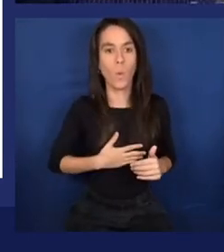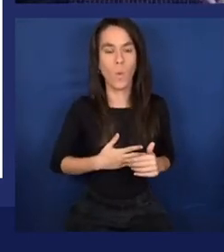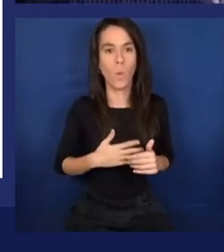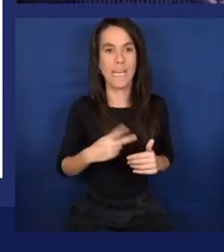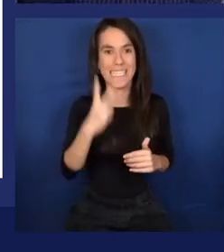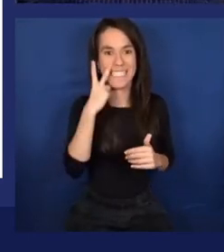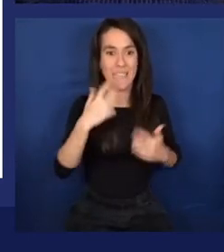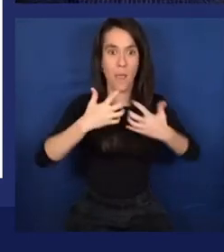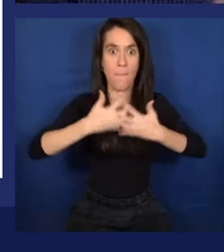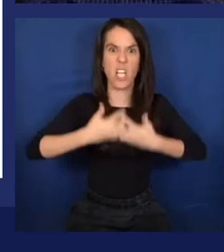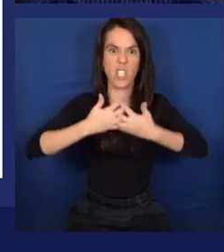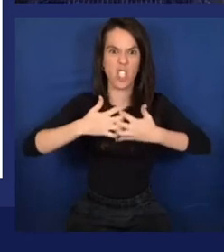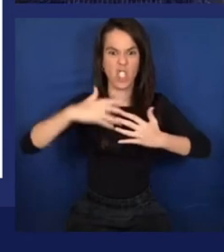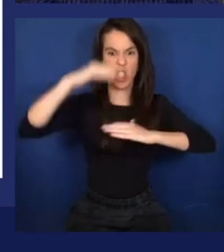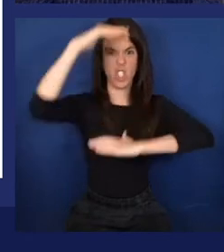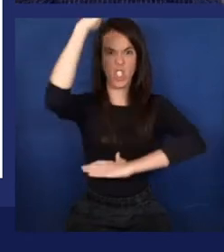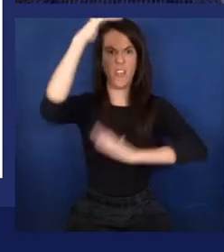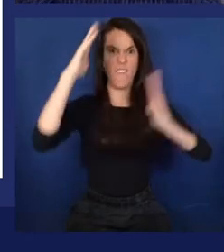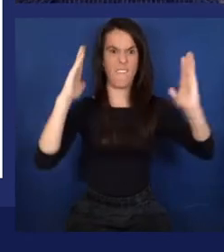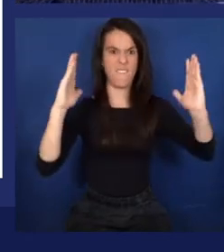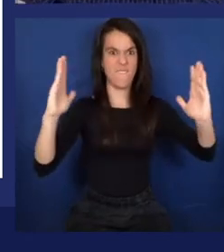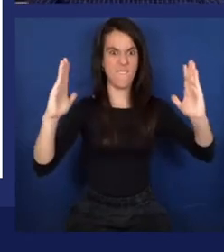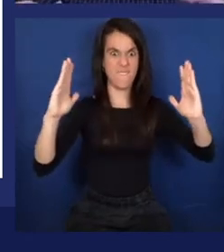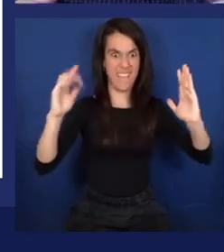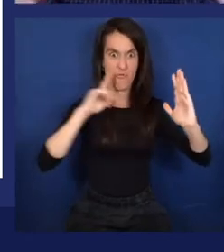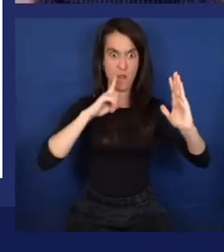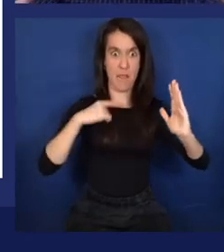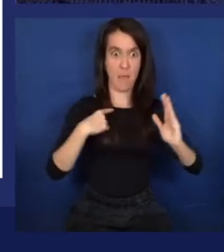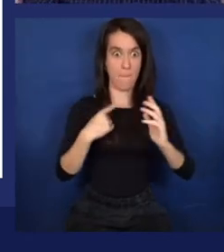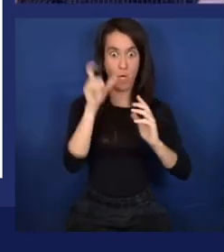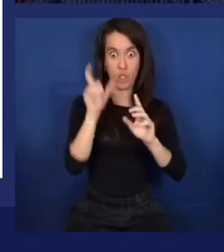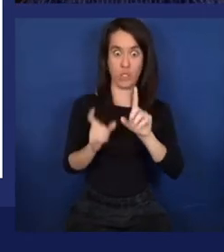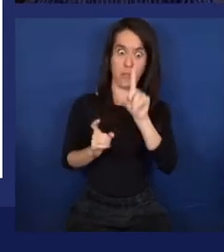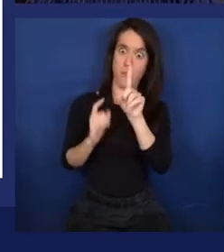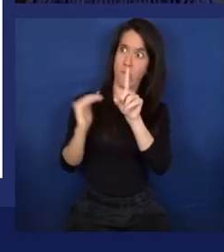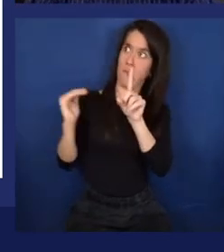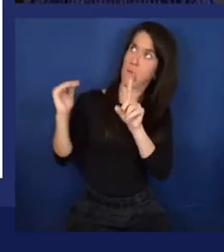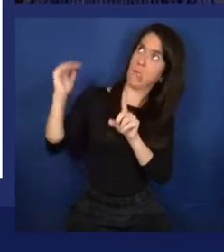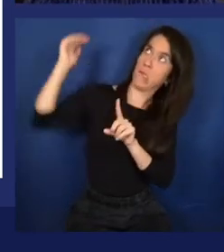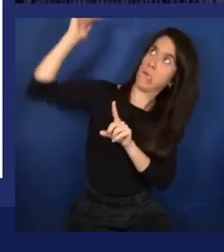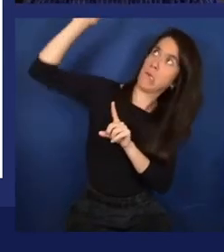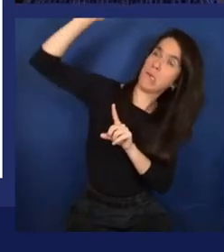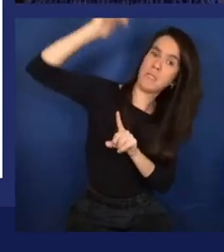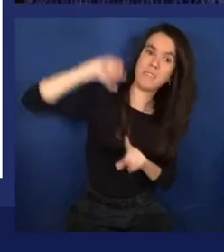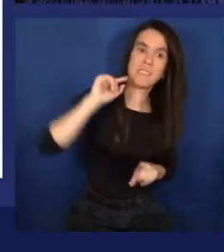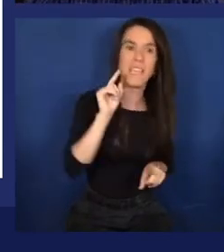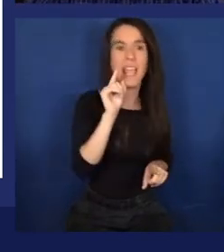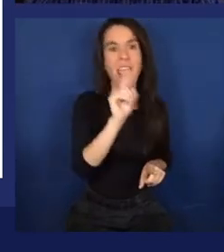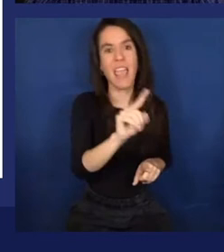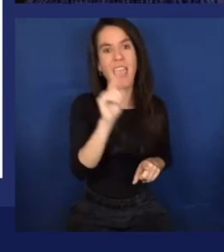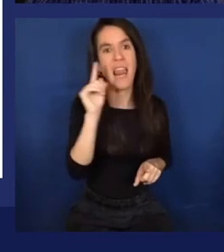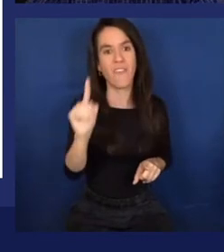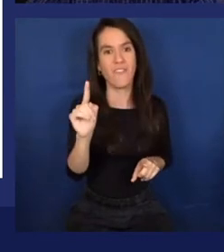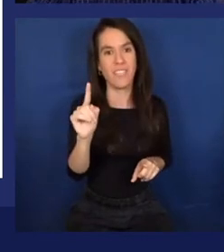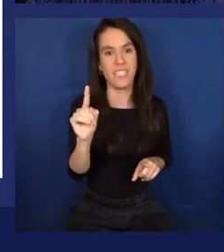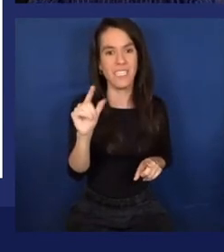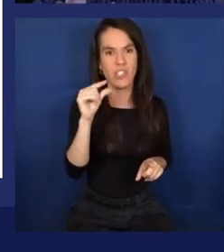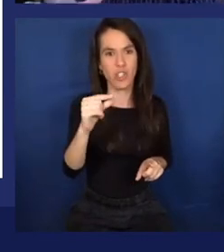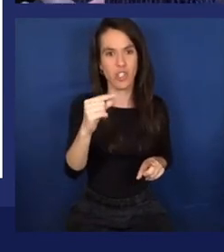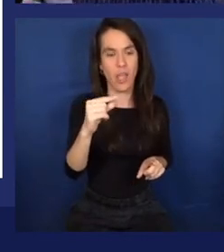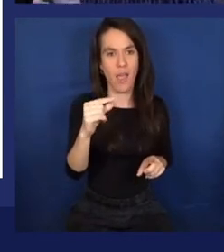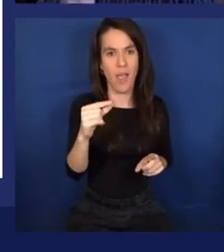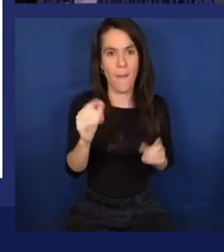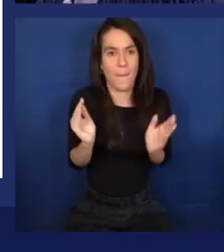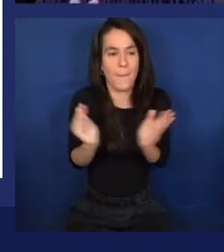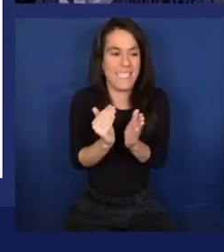size of it. It is taller than you are. It's about an 11 gigaflop minicomputer. And I would